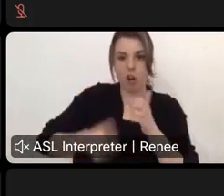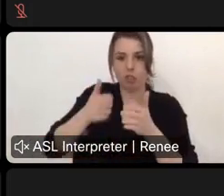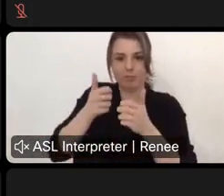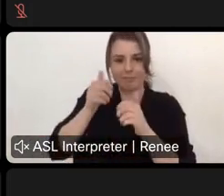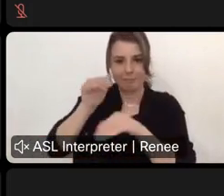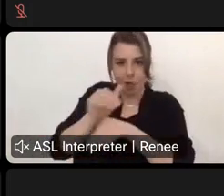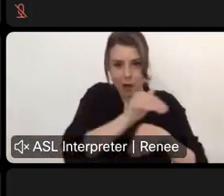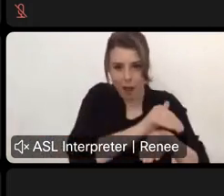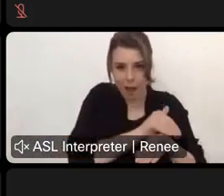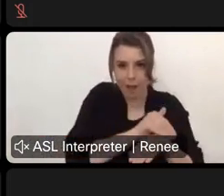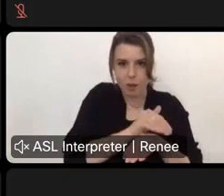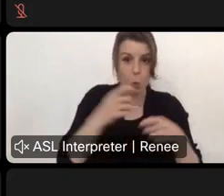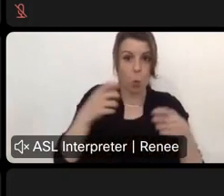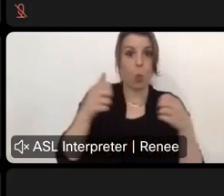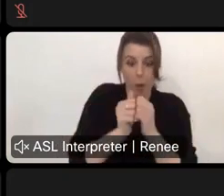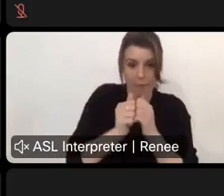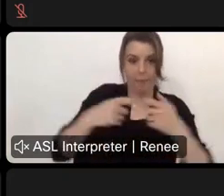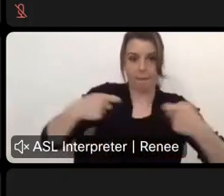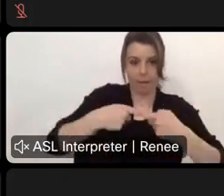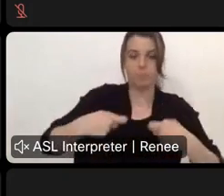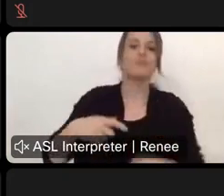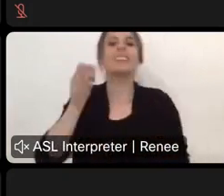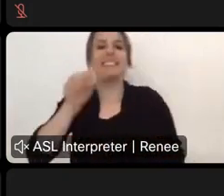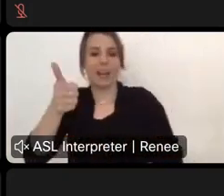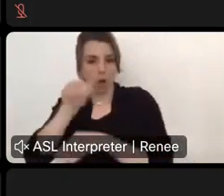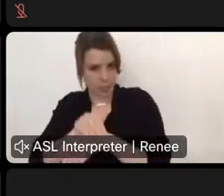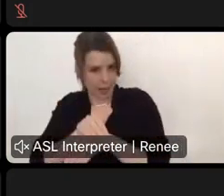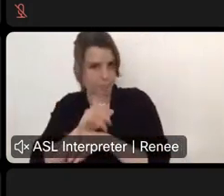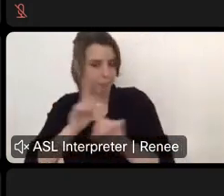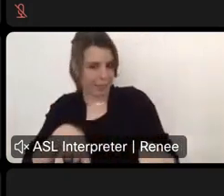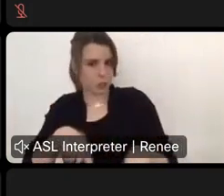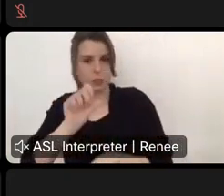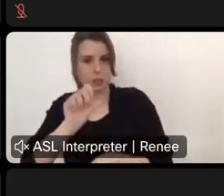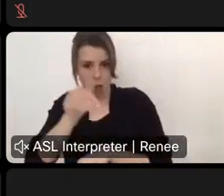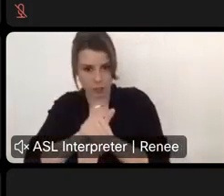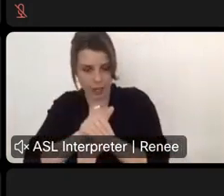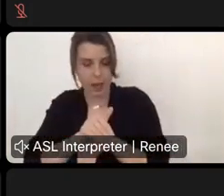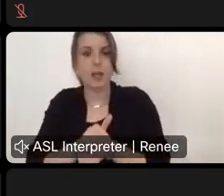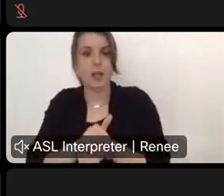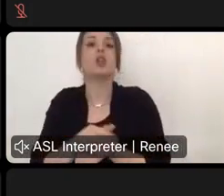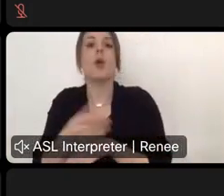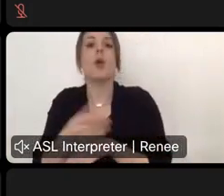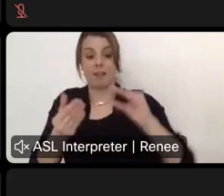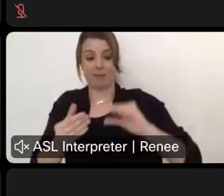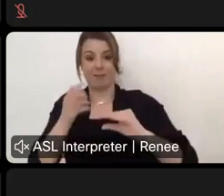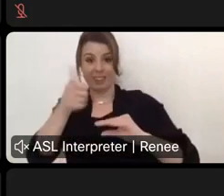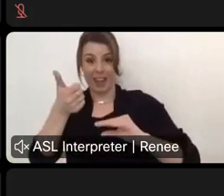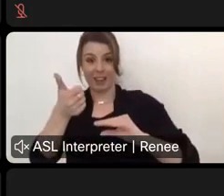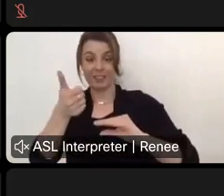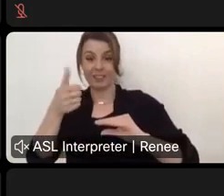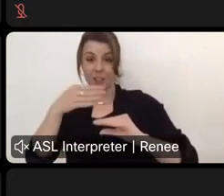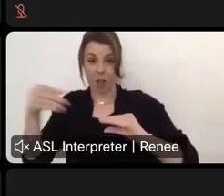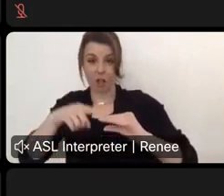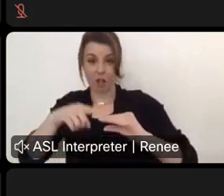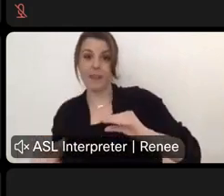$10 per night. And visitors that have an annual camping pass pay the utility fee on top of that. Um, we will go